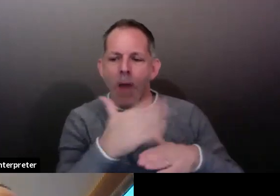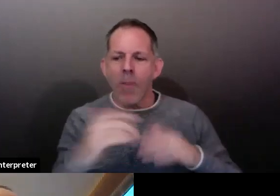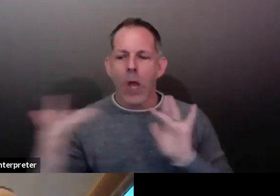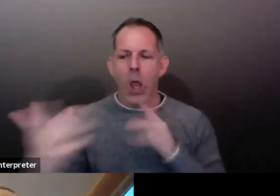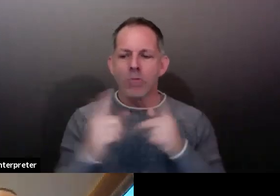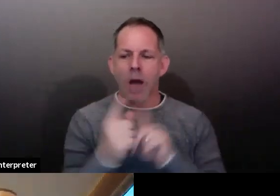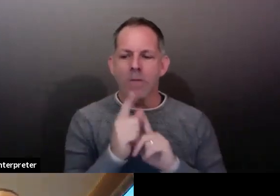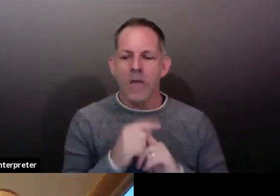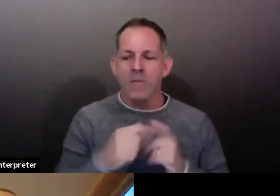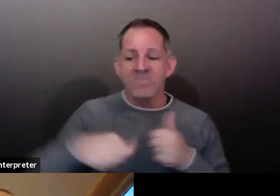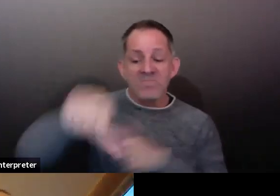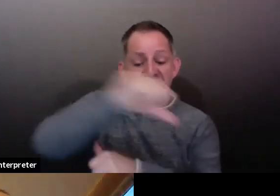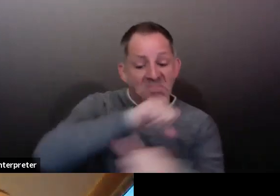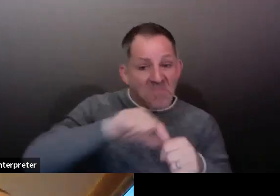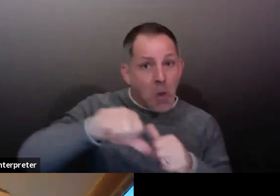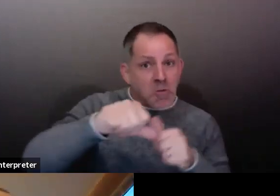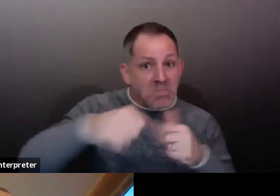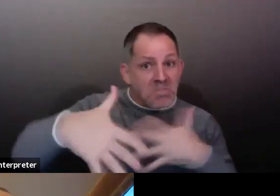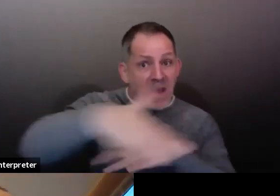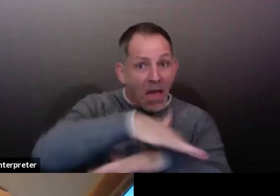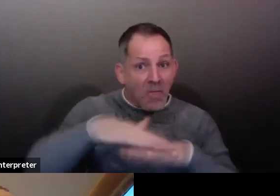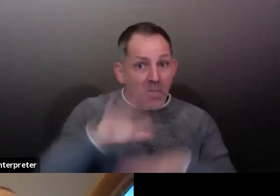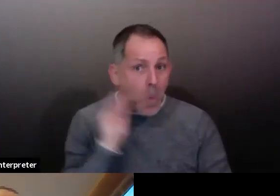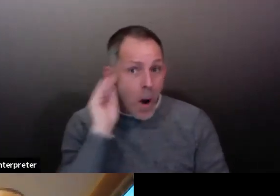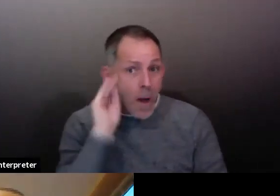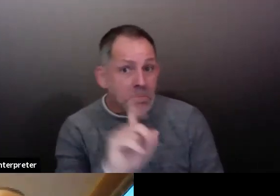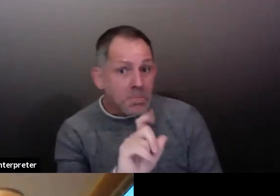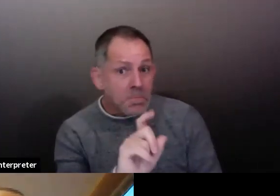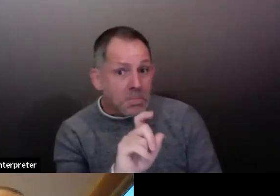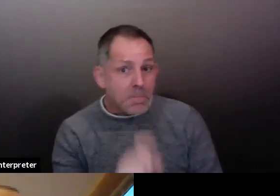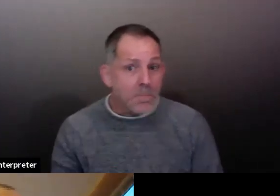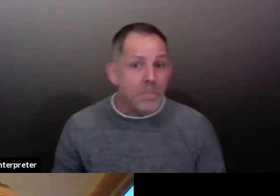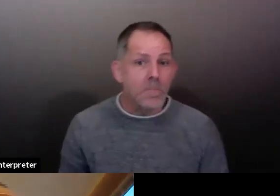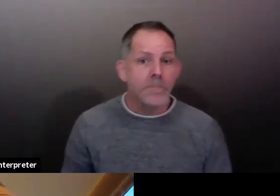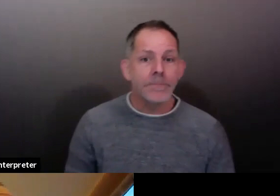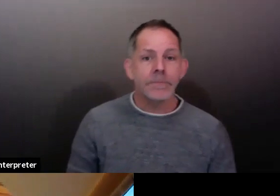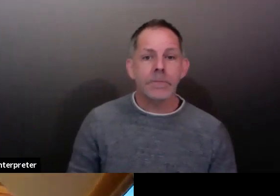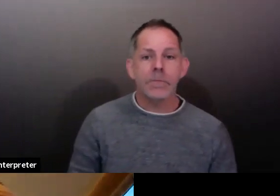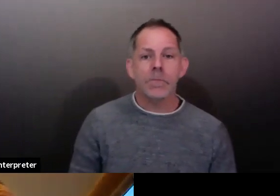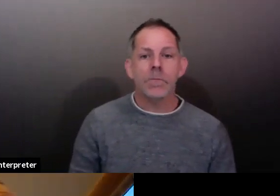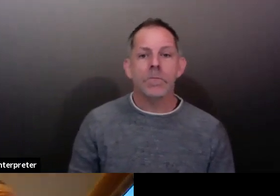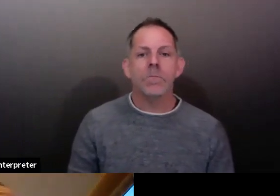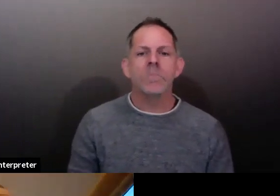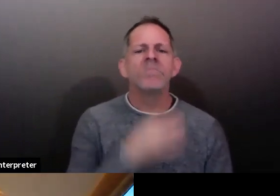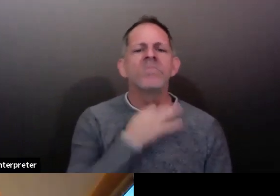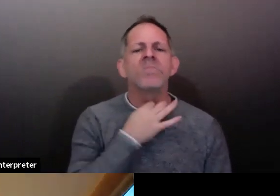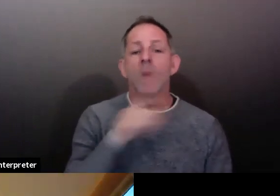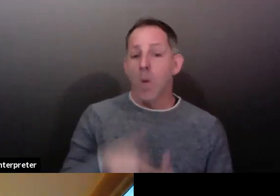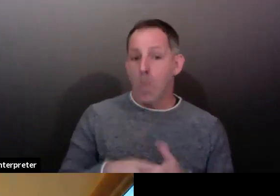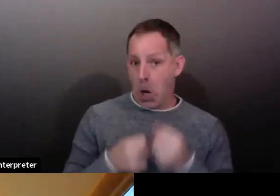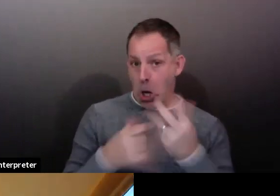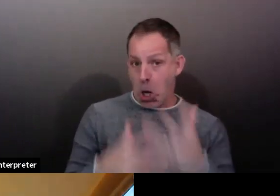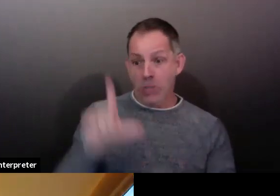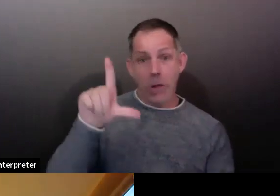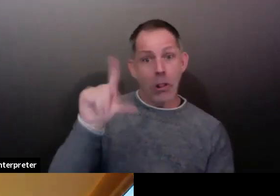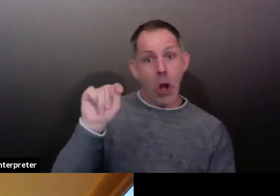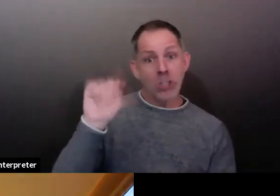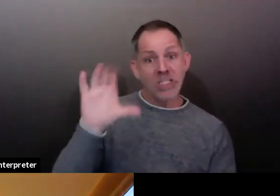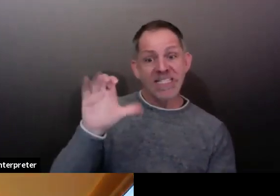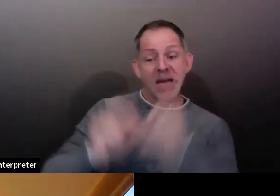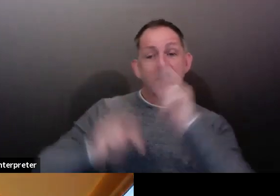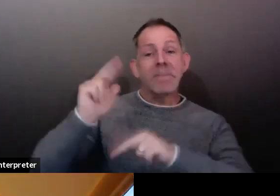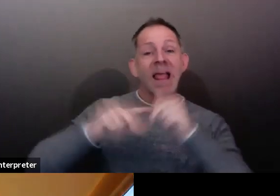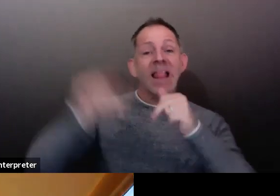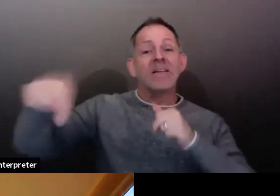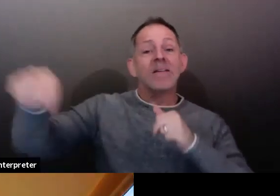So what's driving the cases in long-term care facilities, there is one dominant outbreak